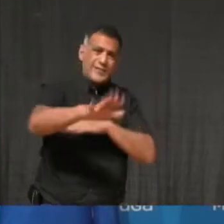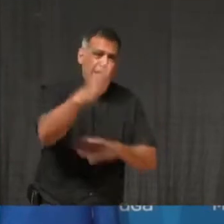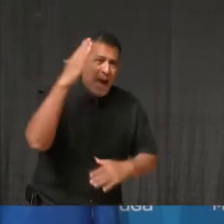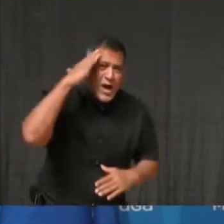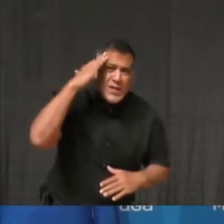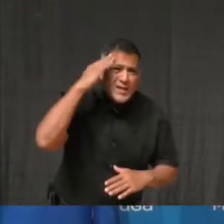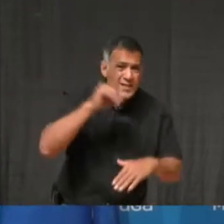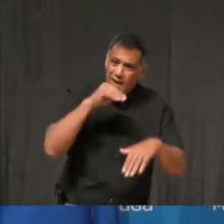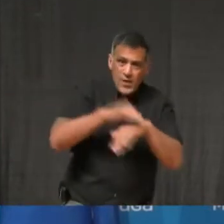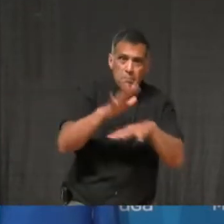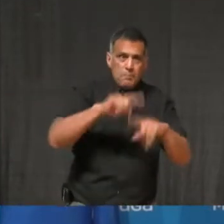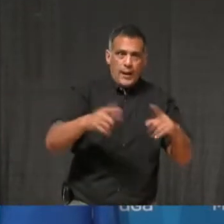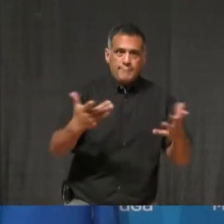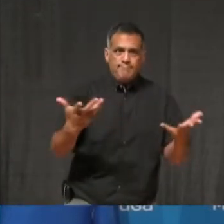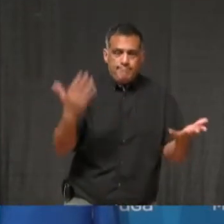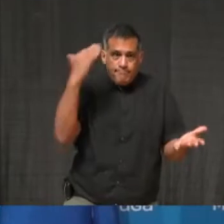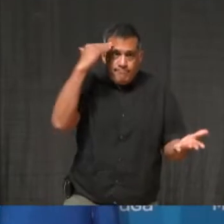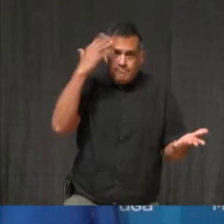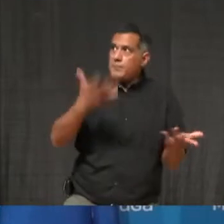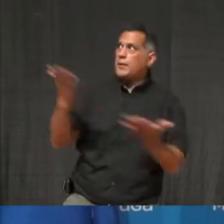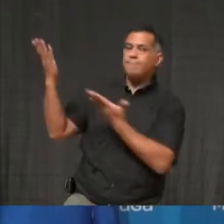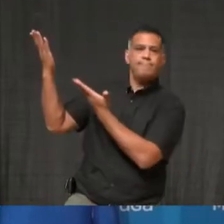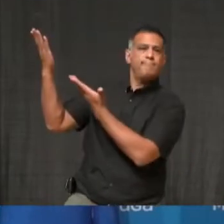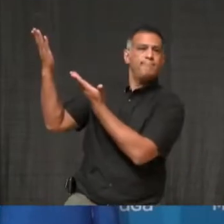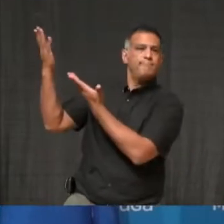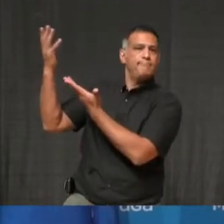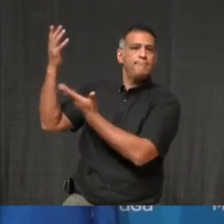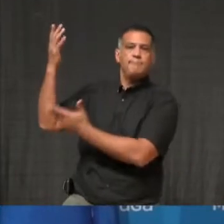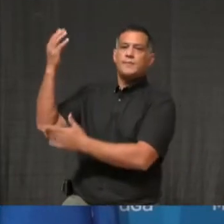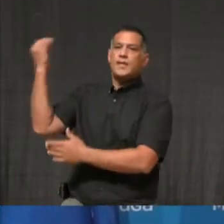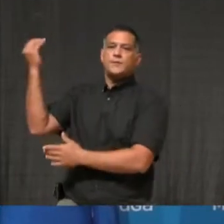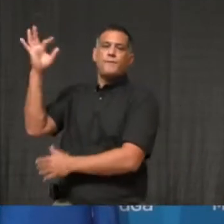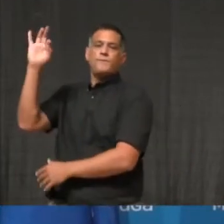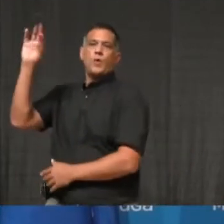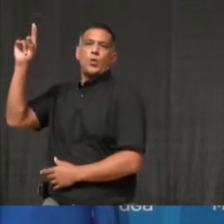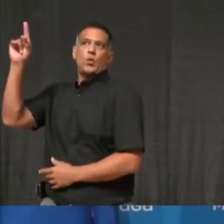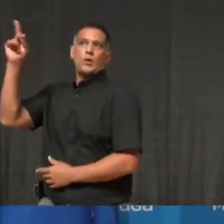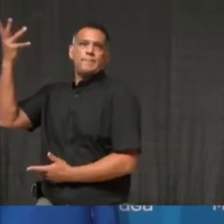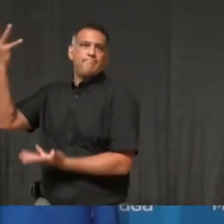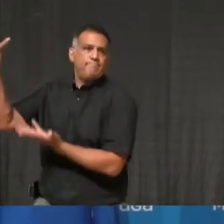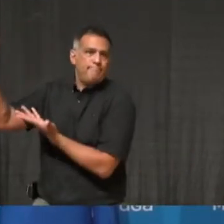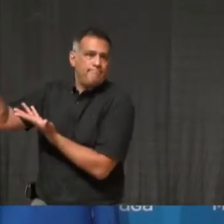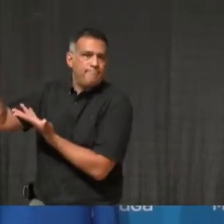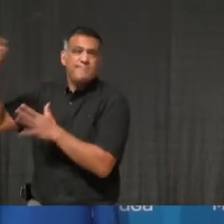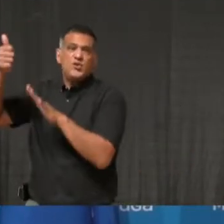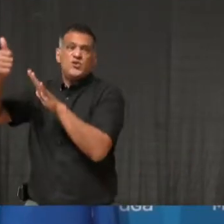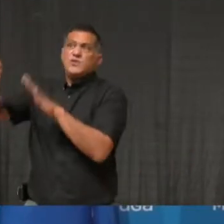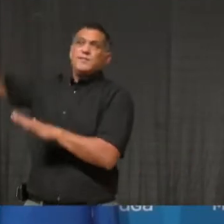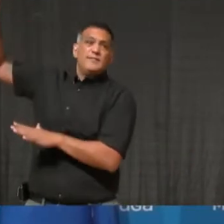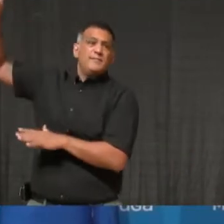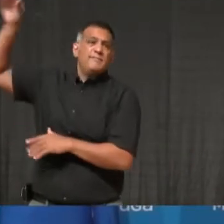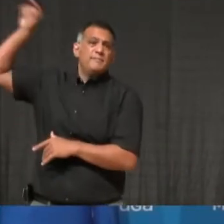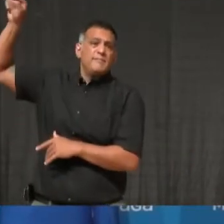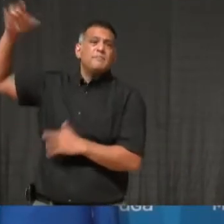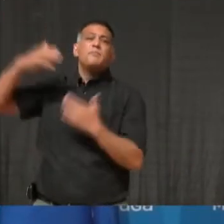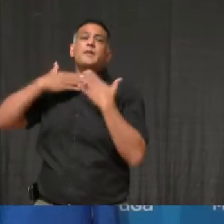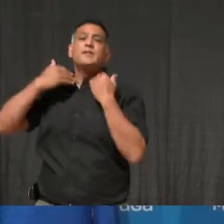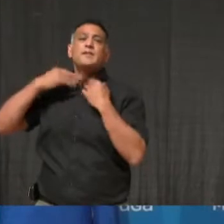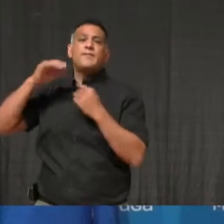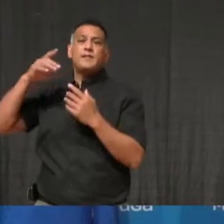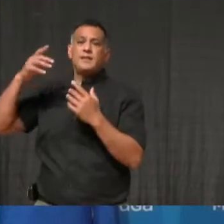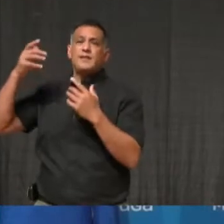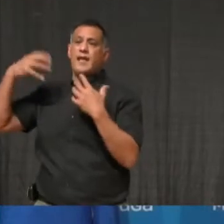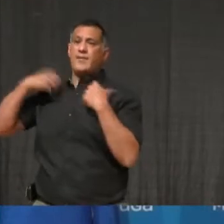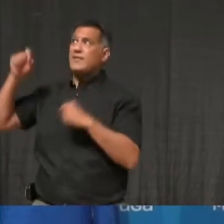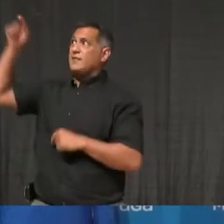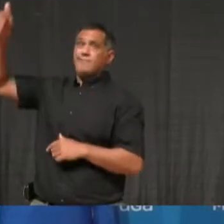partners and the Chief Medical Officers of Health have made their case clear earlier this month to close these